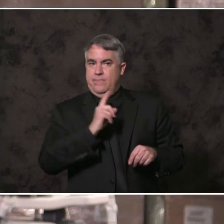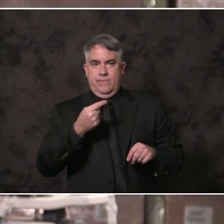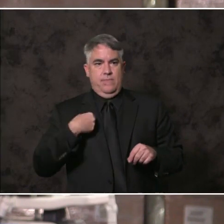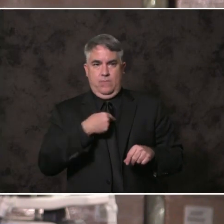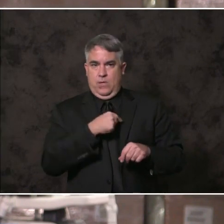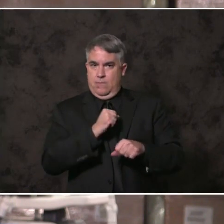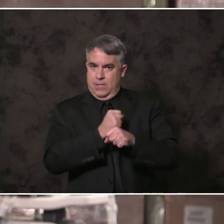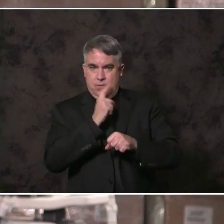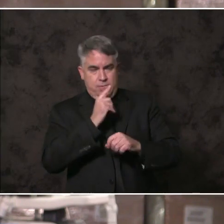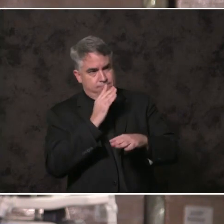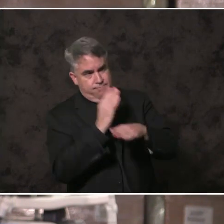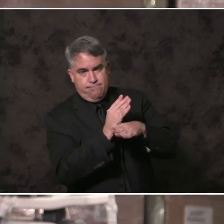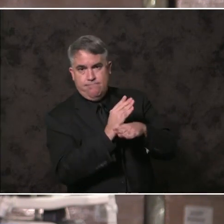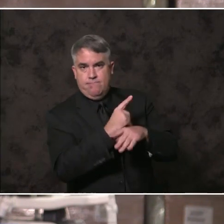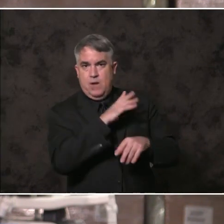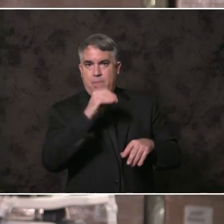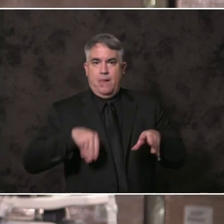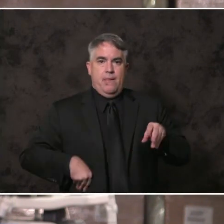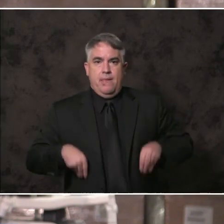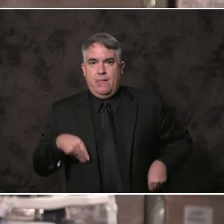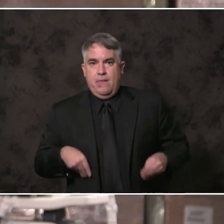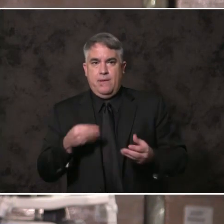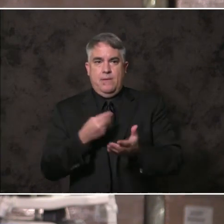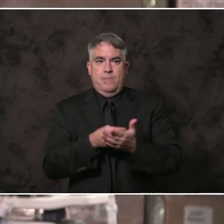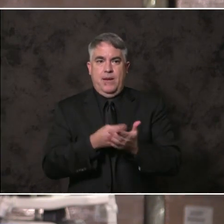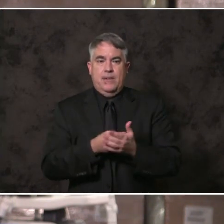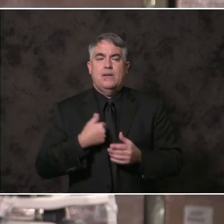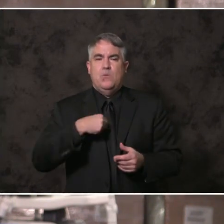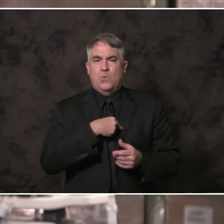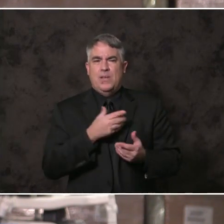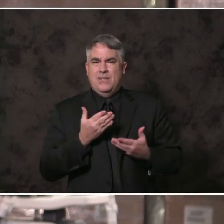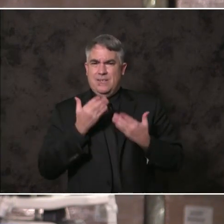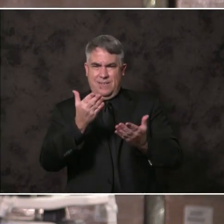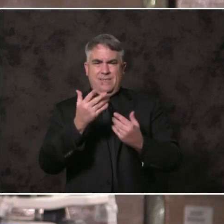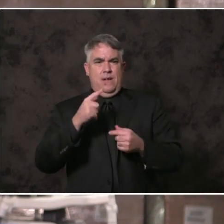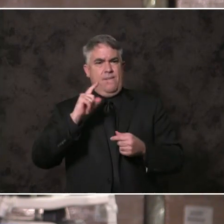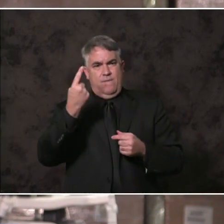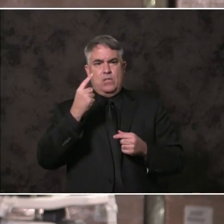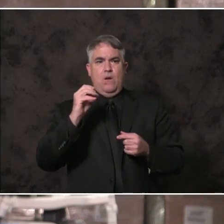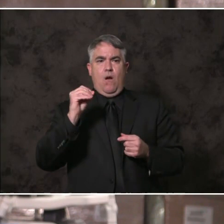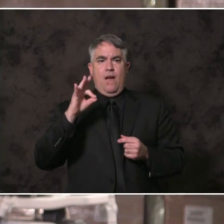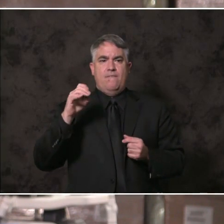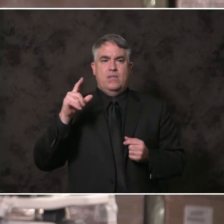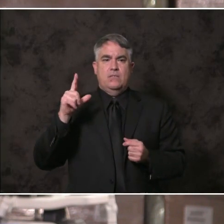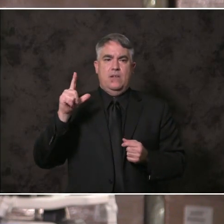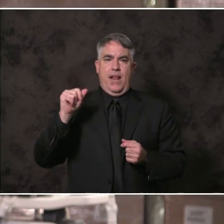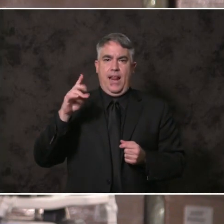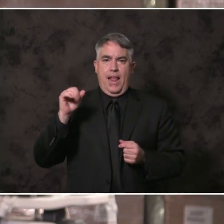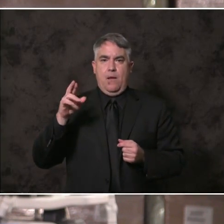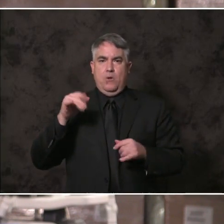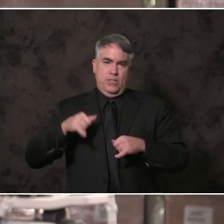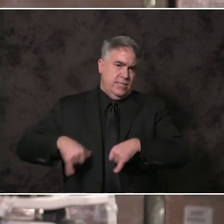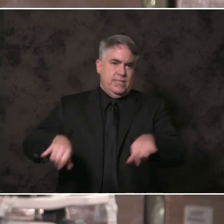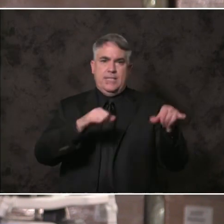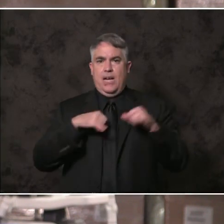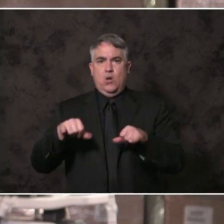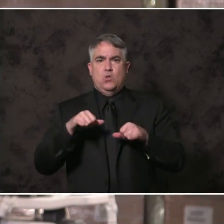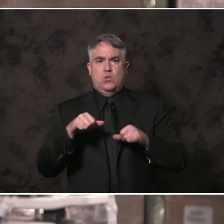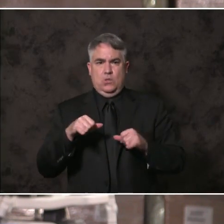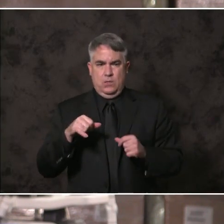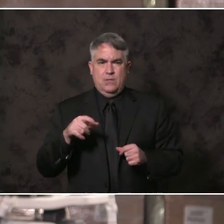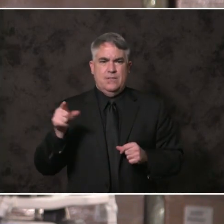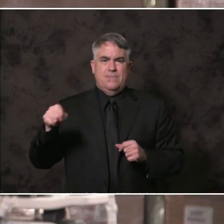And I will follow that up with the proposal to create the county's first ever office of labor standard enforcement. Because you can't have a fair economic